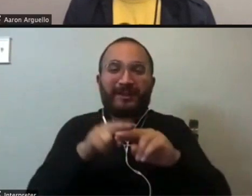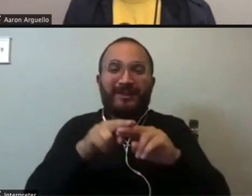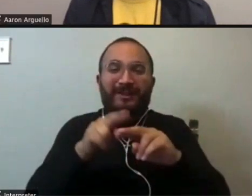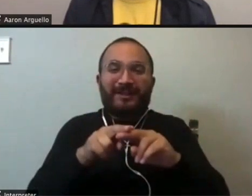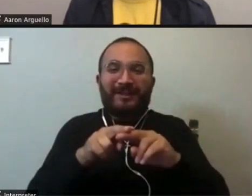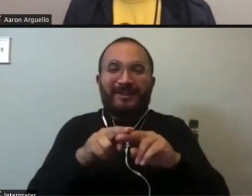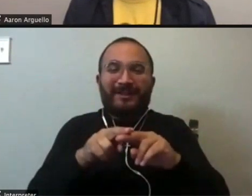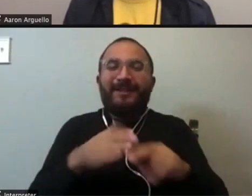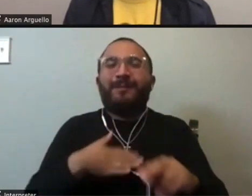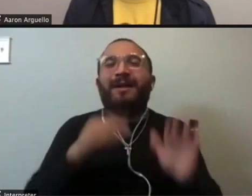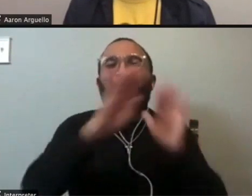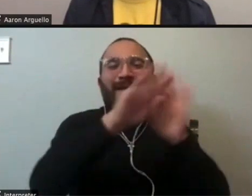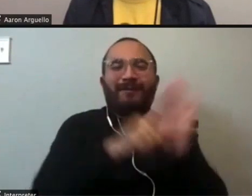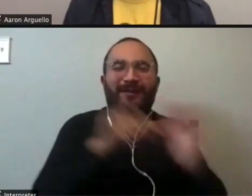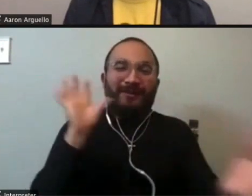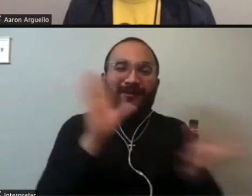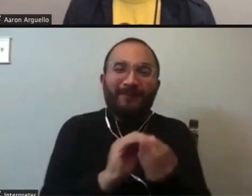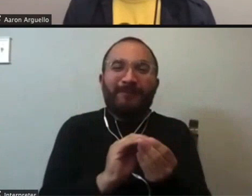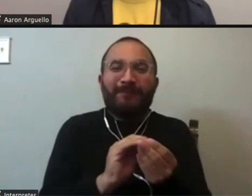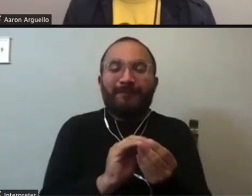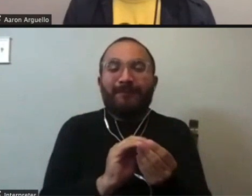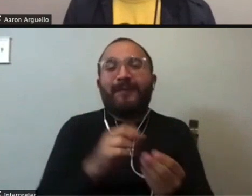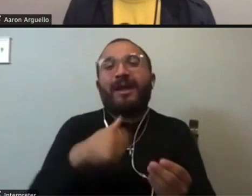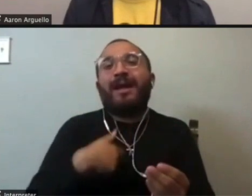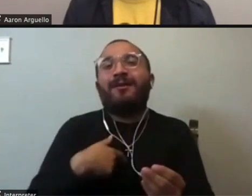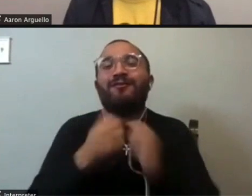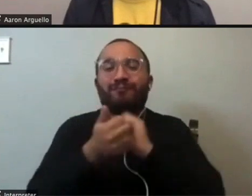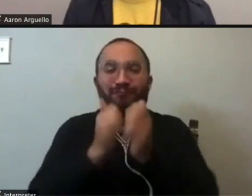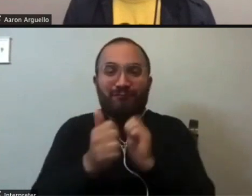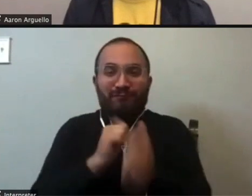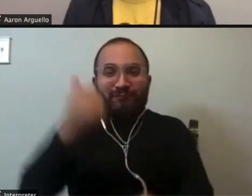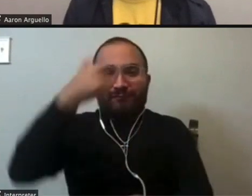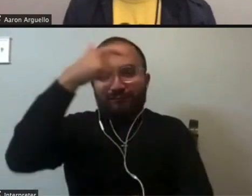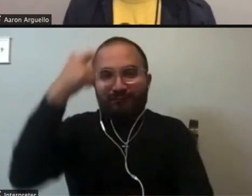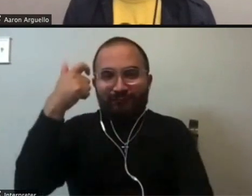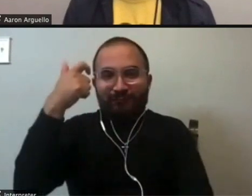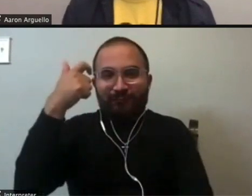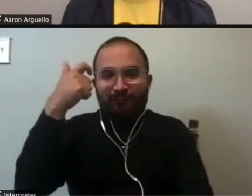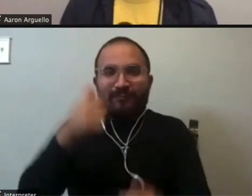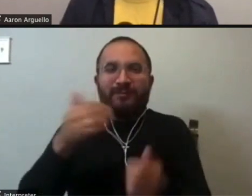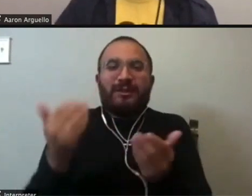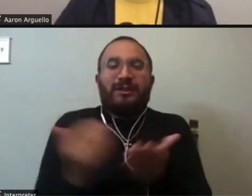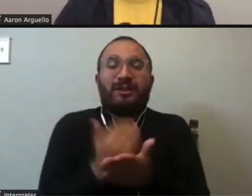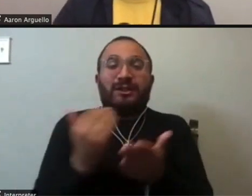about me with that background. Um, I am running because I believe it is time for a new generation of judicial thought leaders